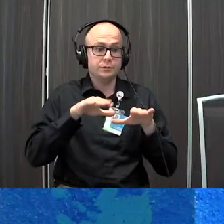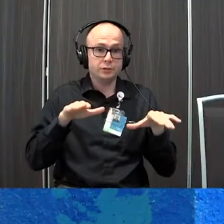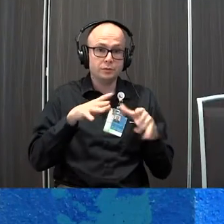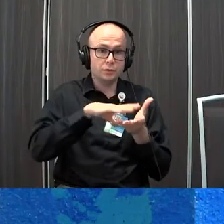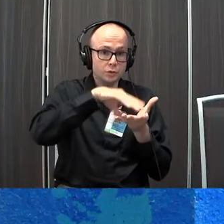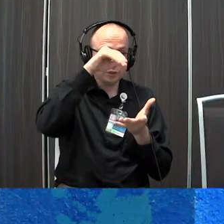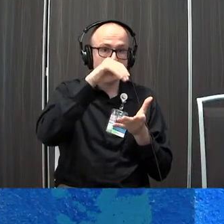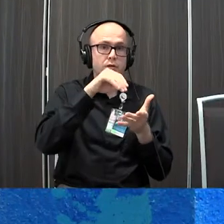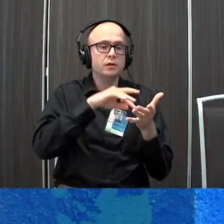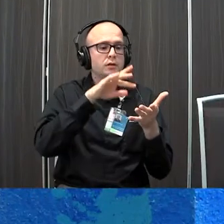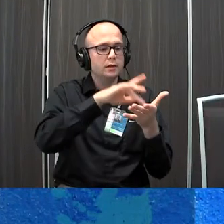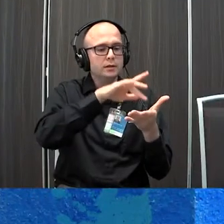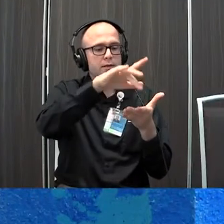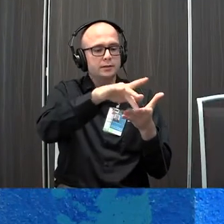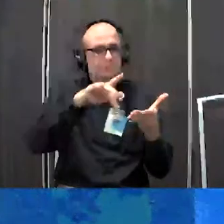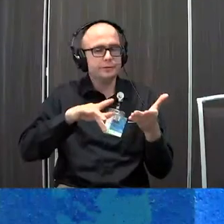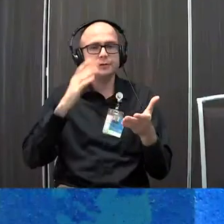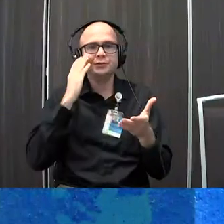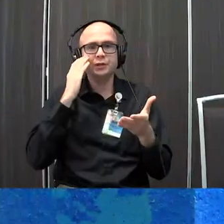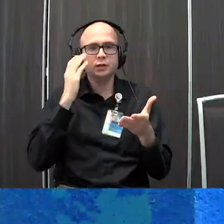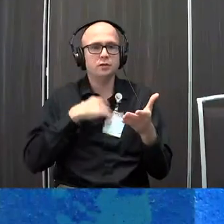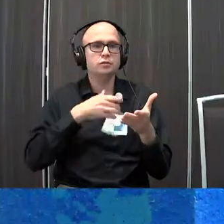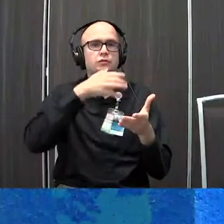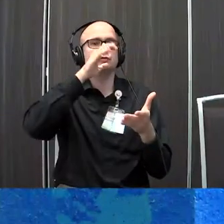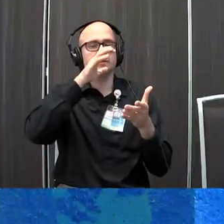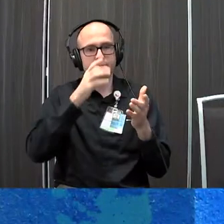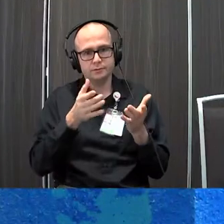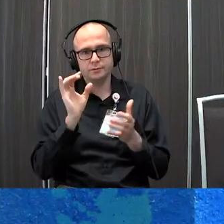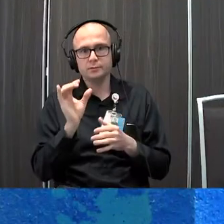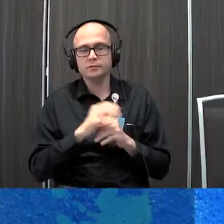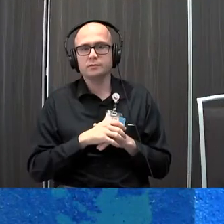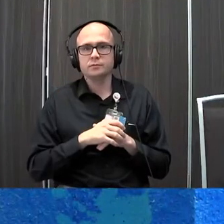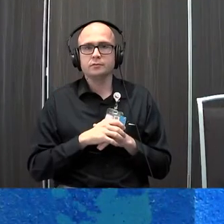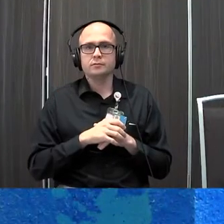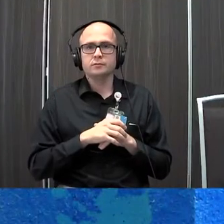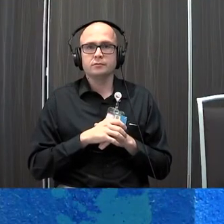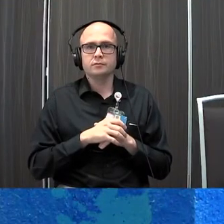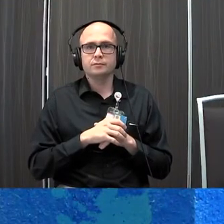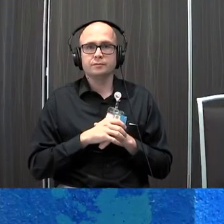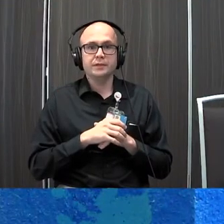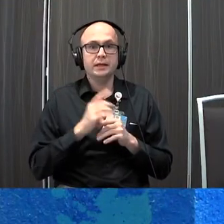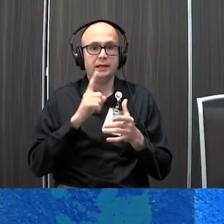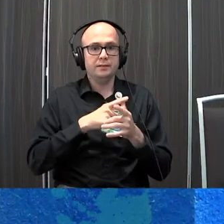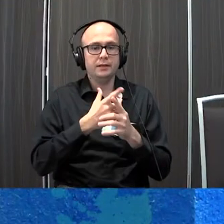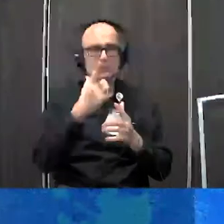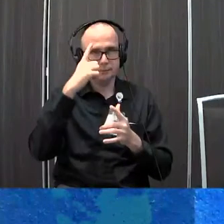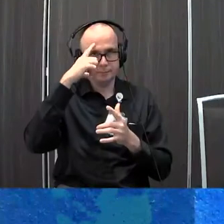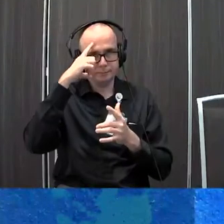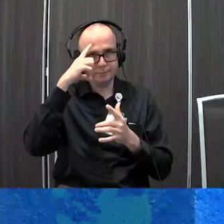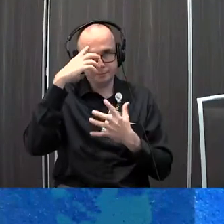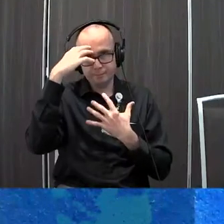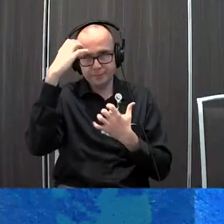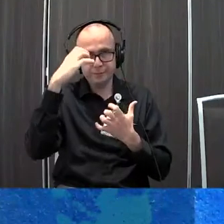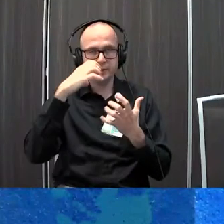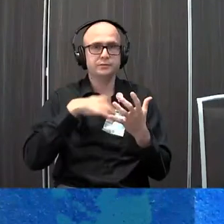learn that motor pattern to activate that word each time and those mode that motor memory can help a child with